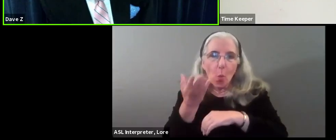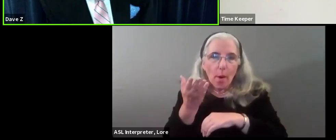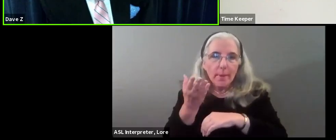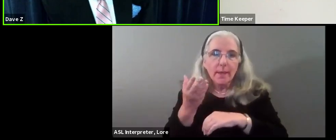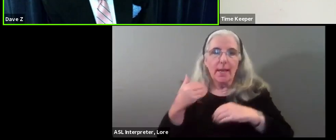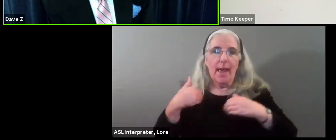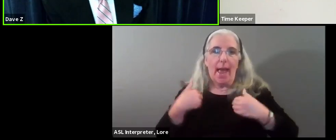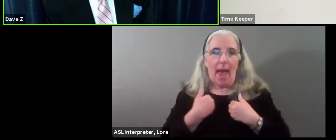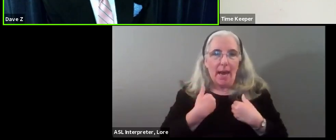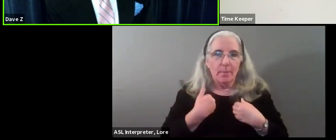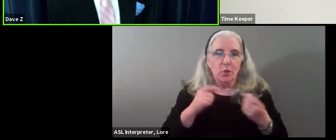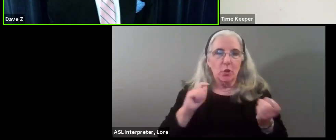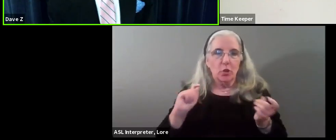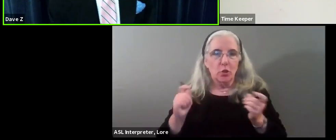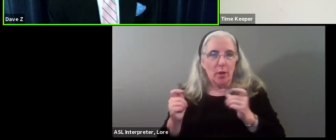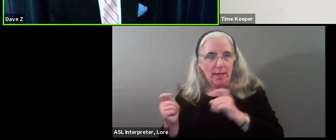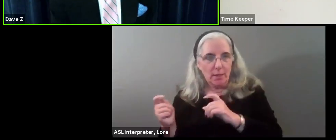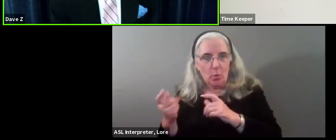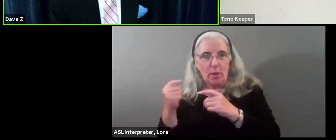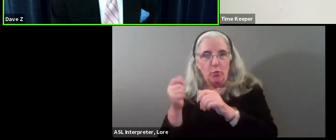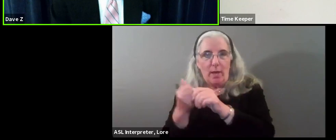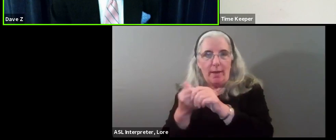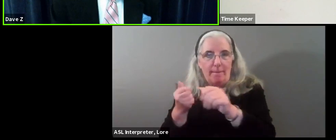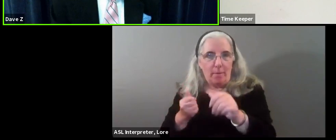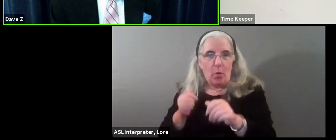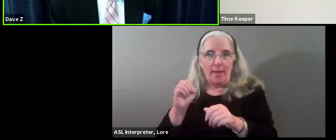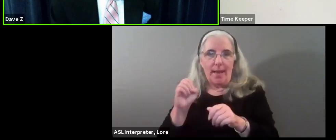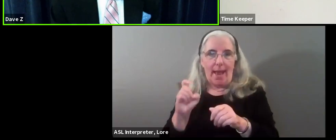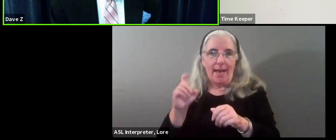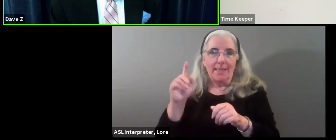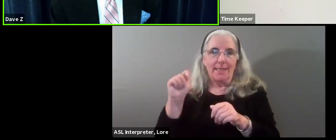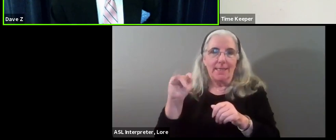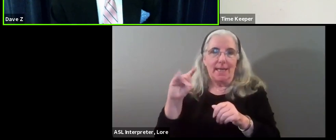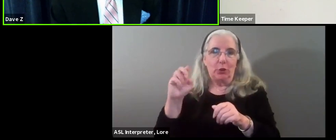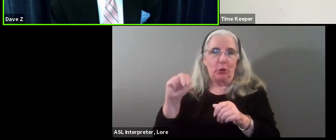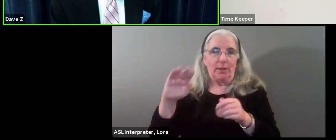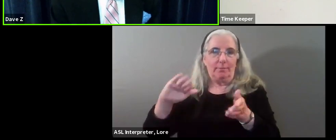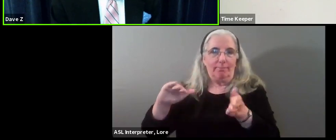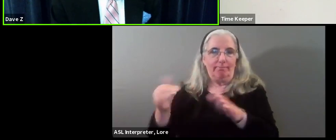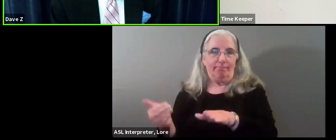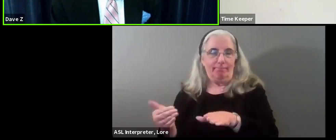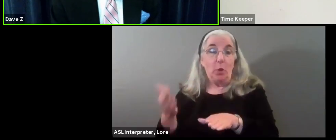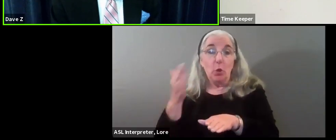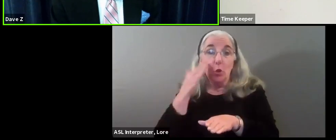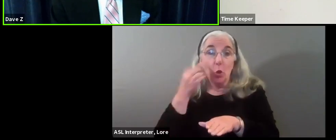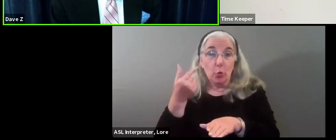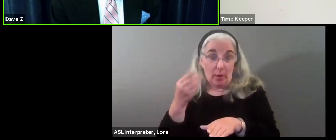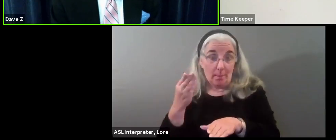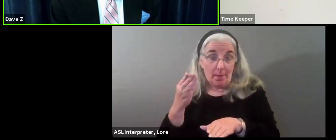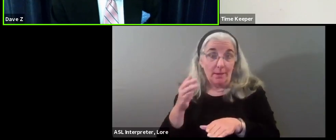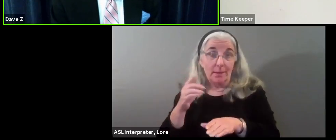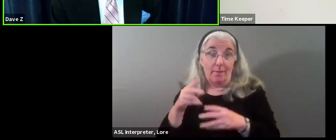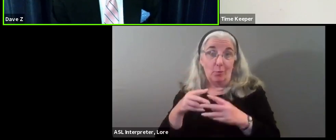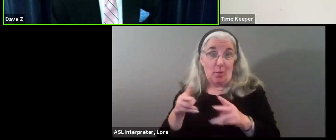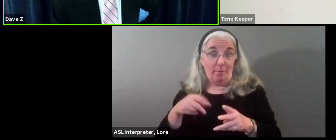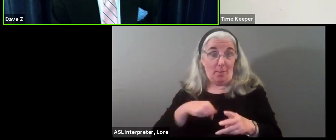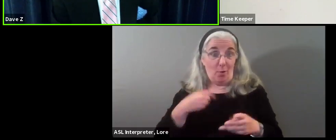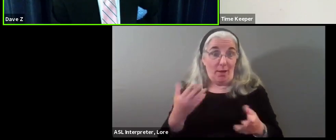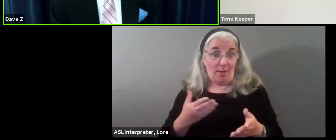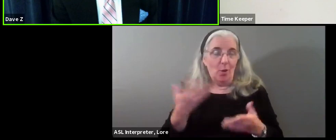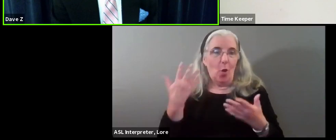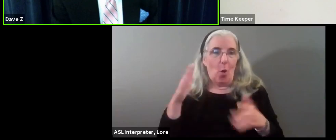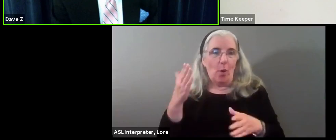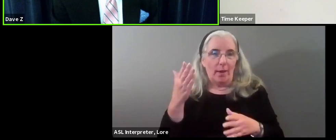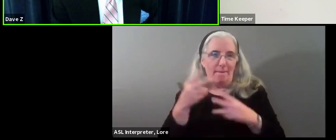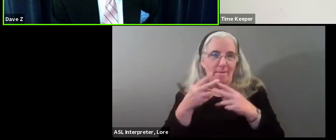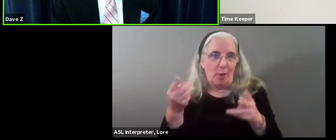-shifting, and as they try to avoid extinction. You know, Greenbelt, and we're all proud of Greenbelt, is already consciously